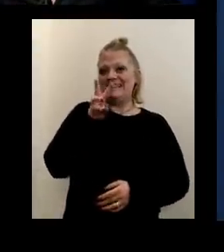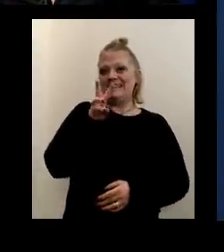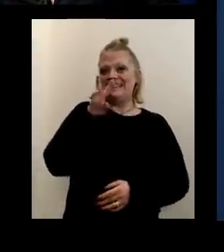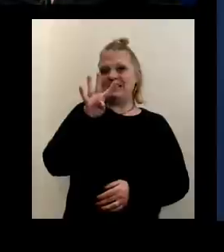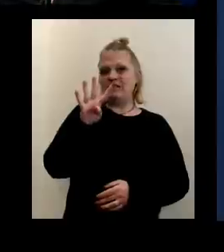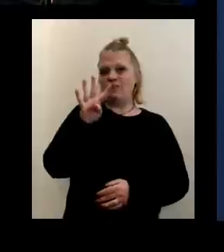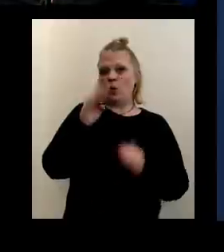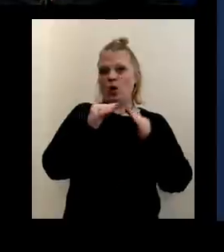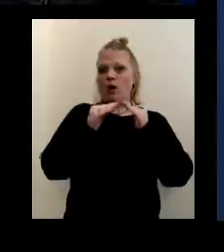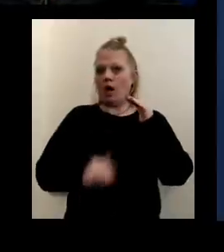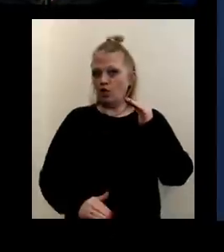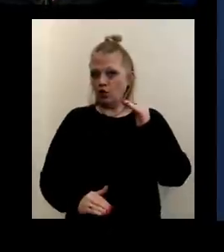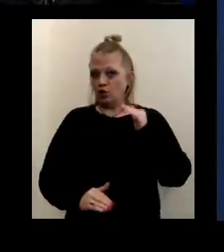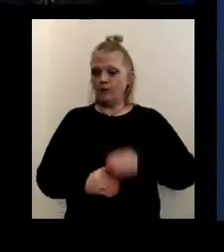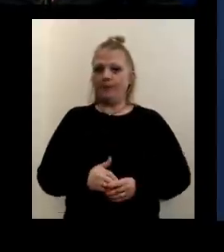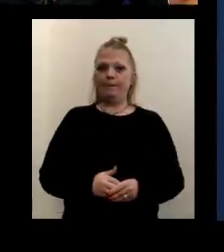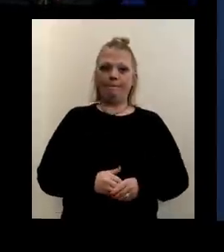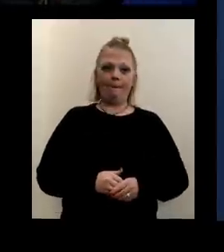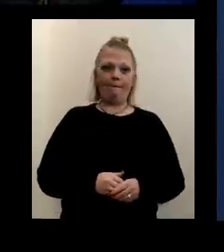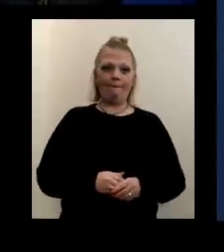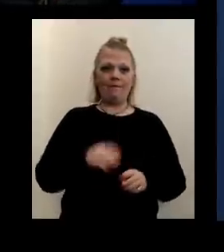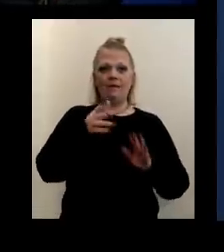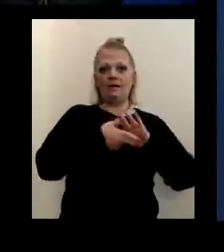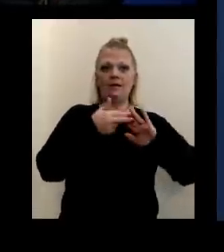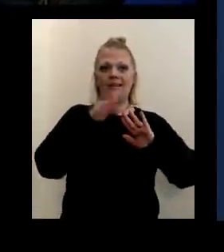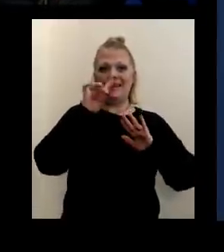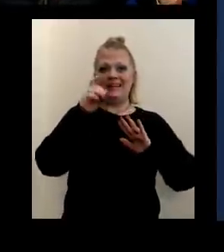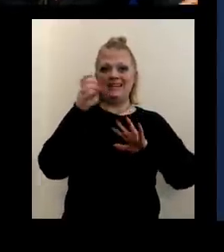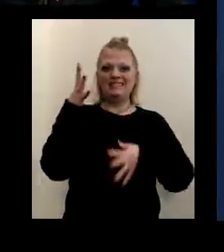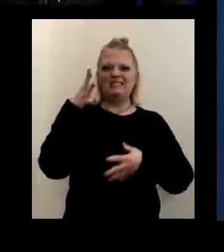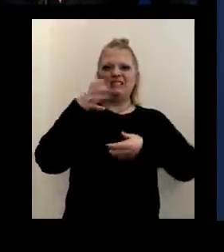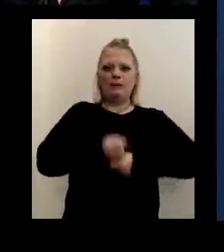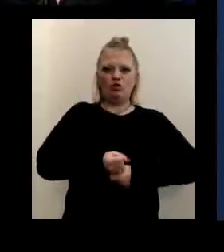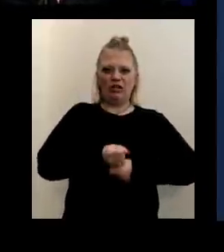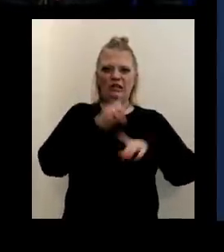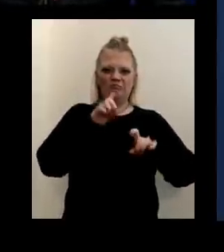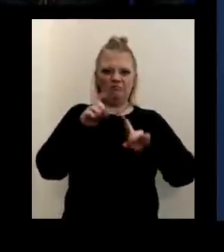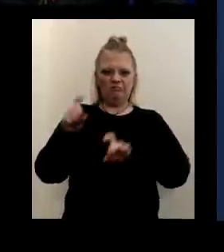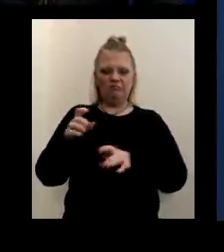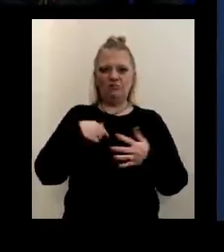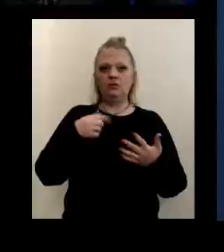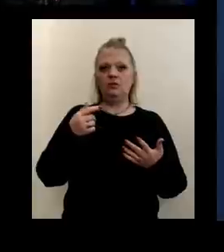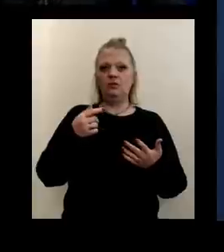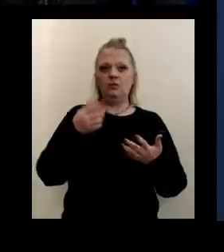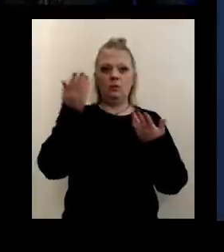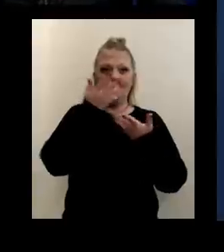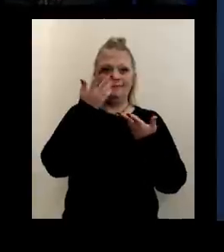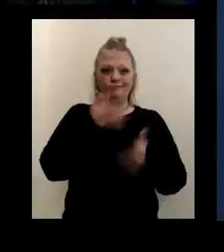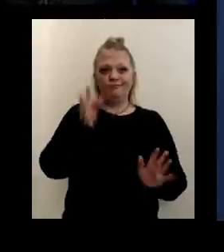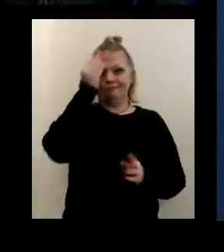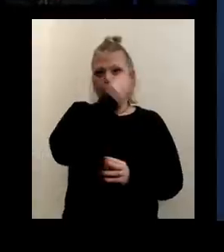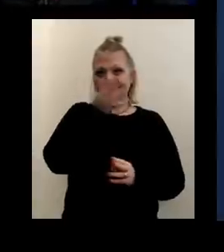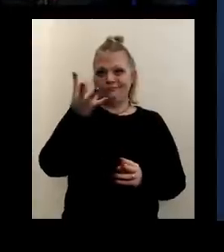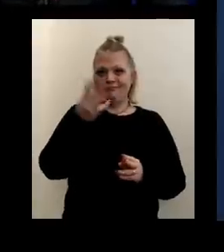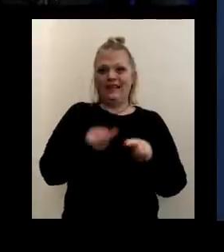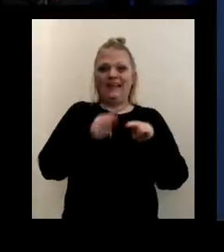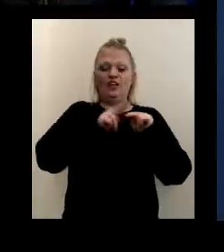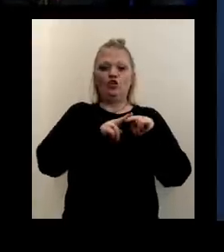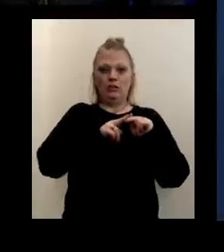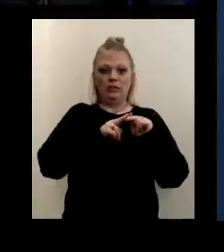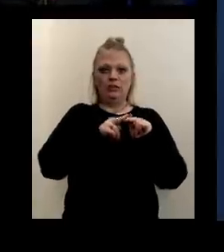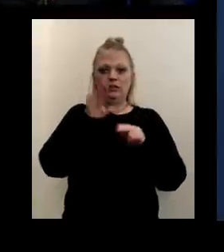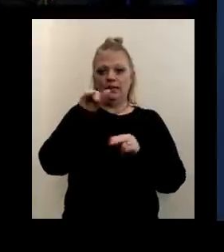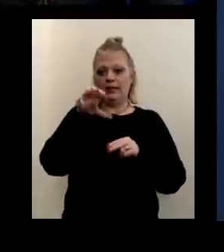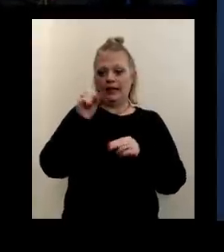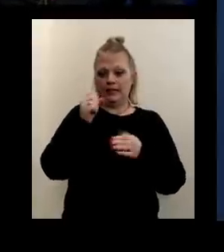and under. Diagnostic testing summary, as we noted, we did see an increase in cases week to week from the